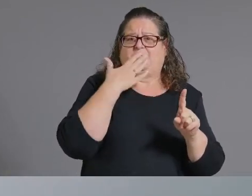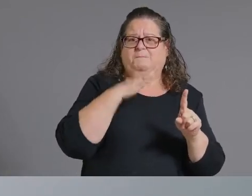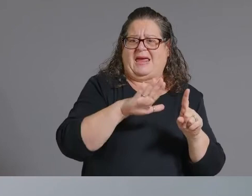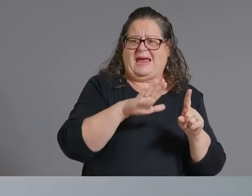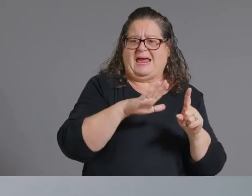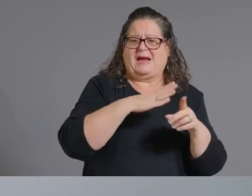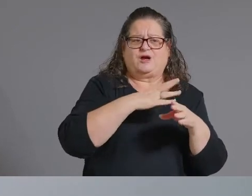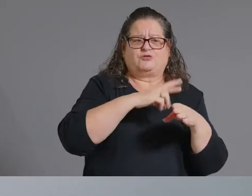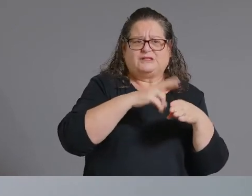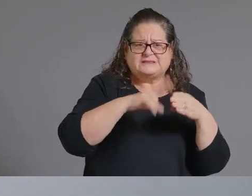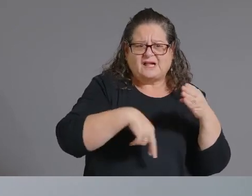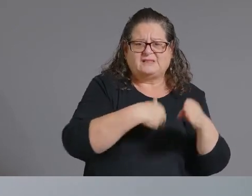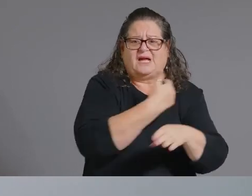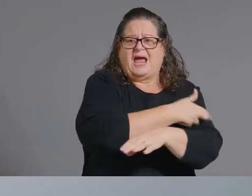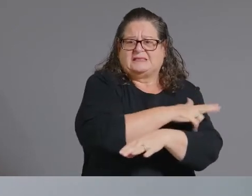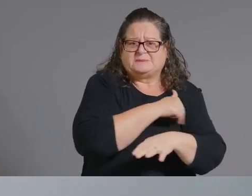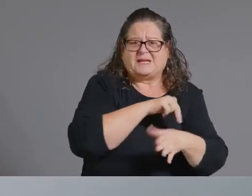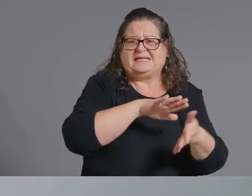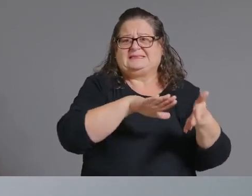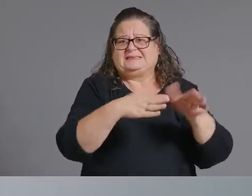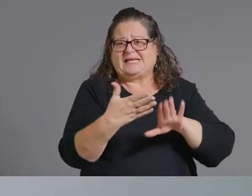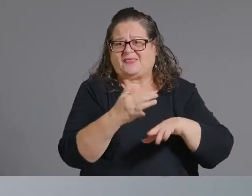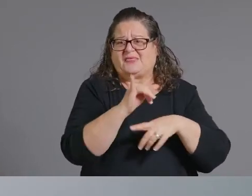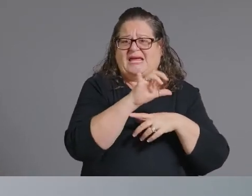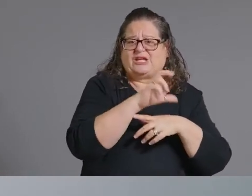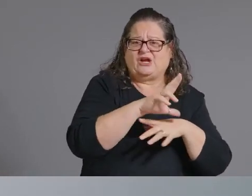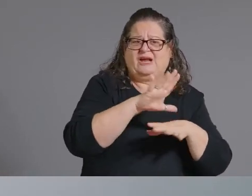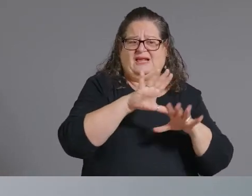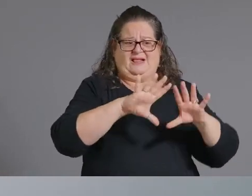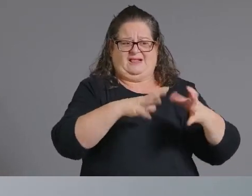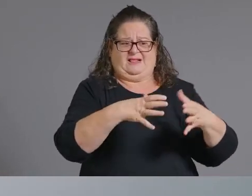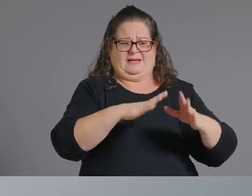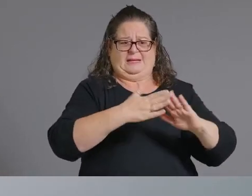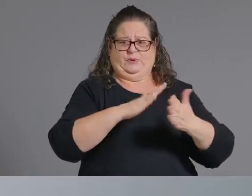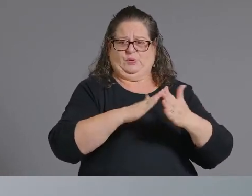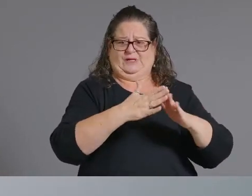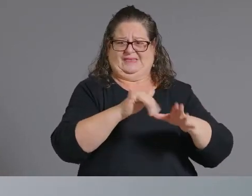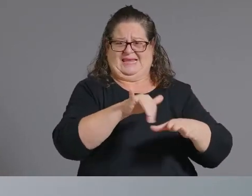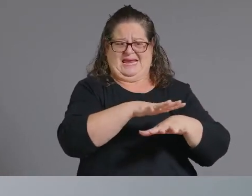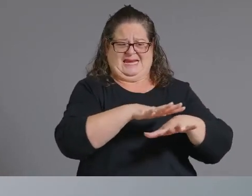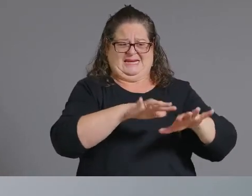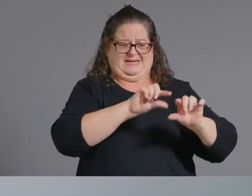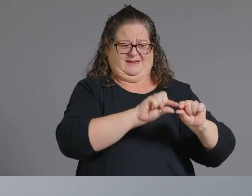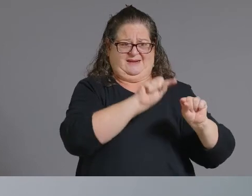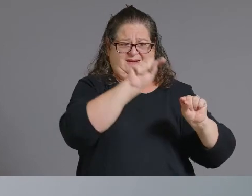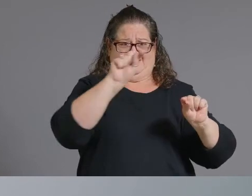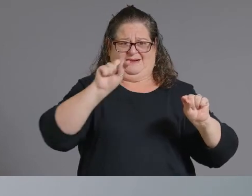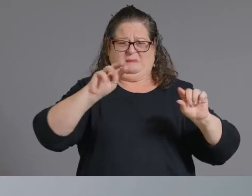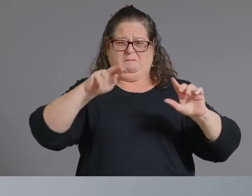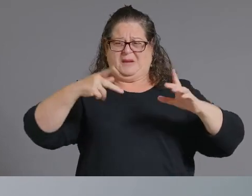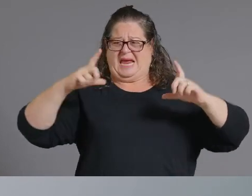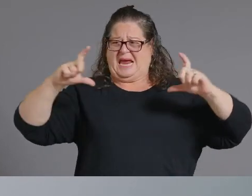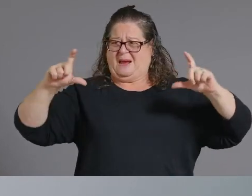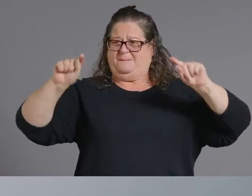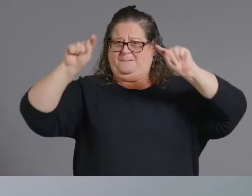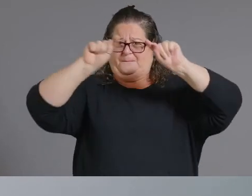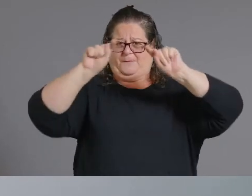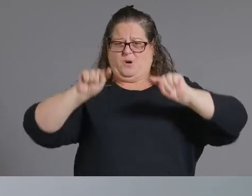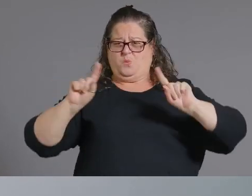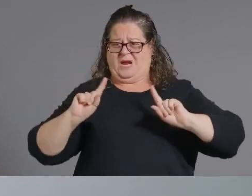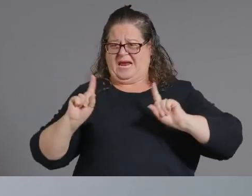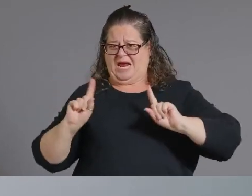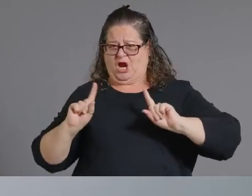areas but then we're also working with partners to target some of those groups that we may know um you know may need a little bit